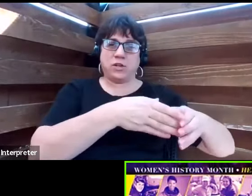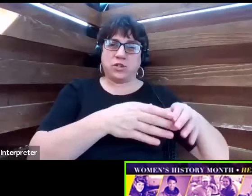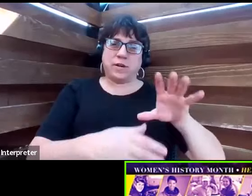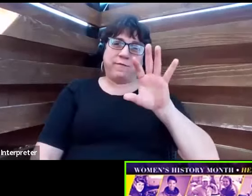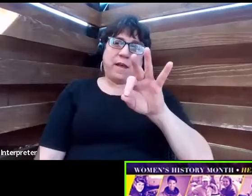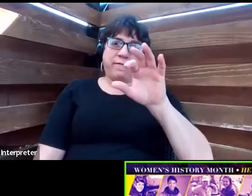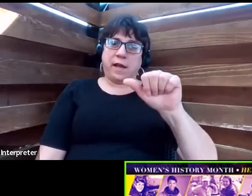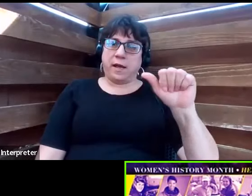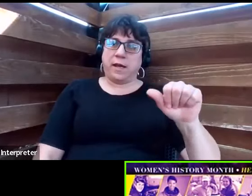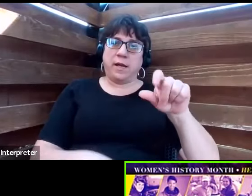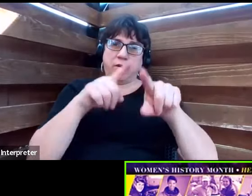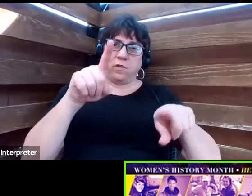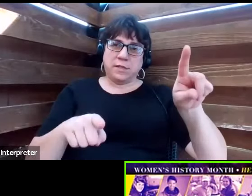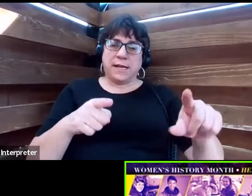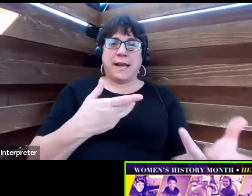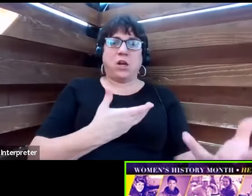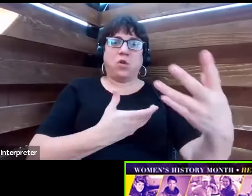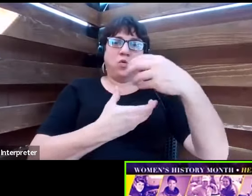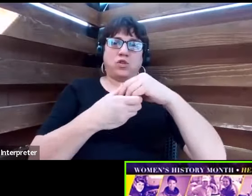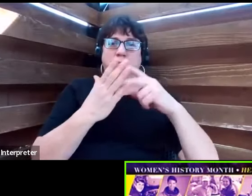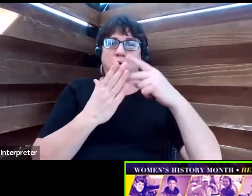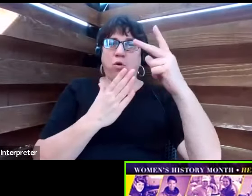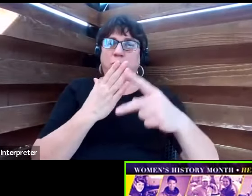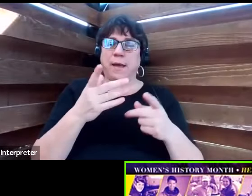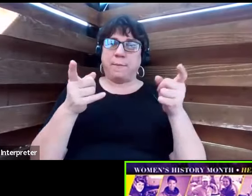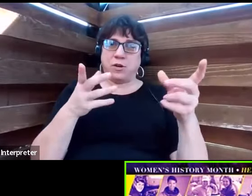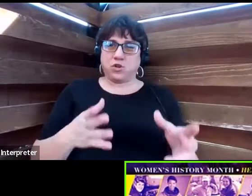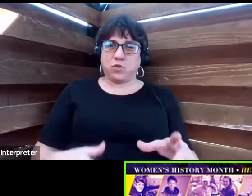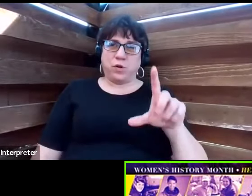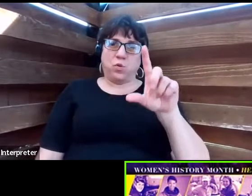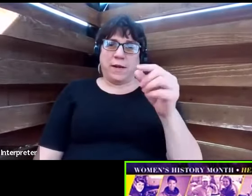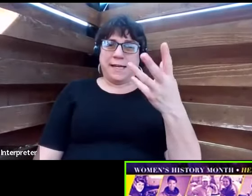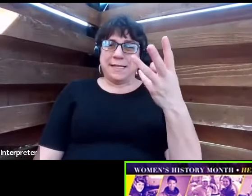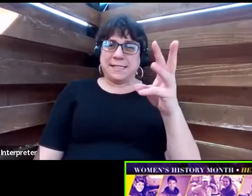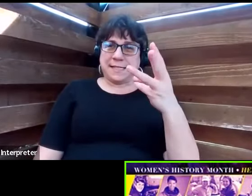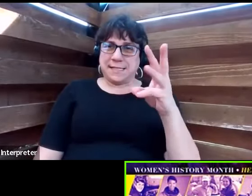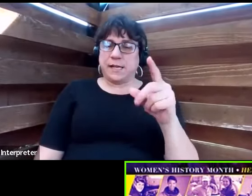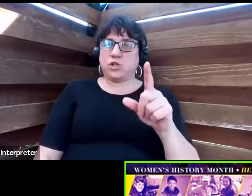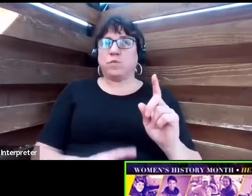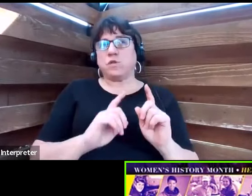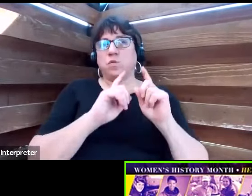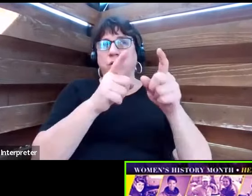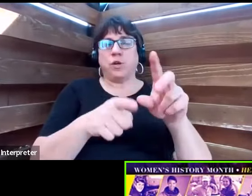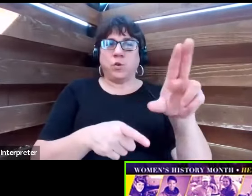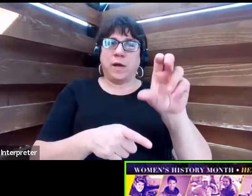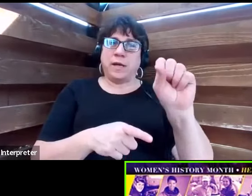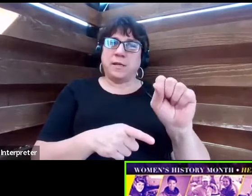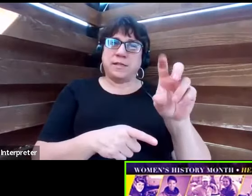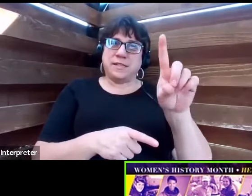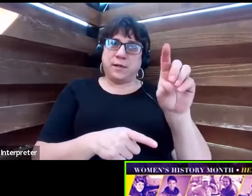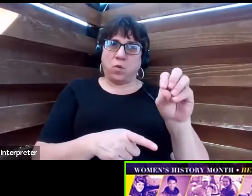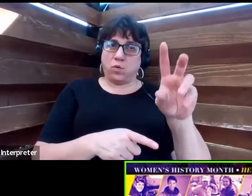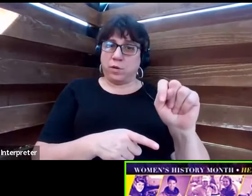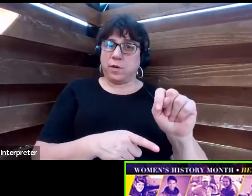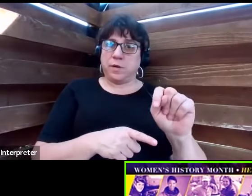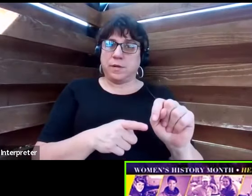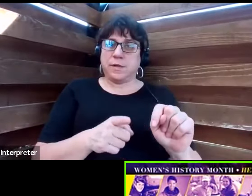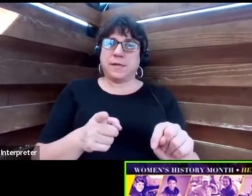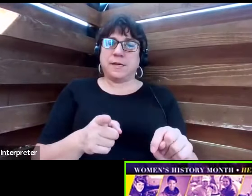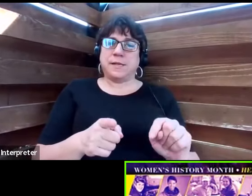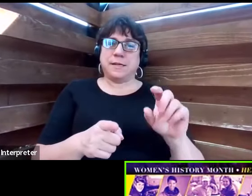as a diversity and inclusion program manager, and in 2016, she was awarded the U.S. of Transportation's